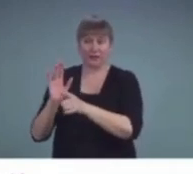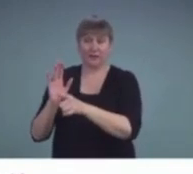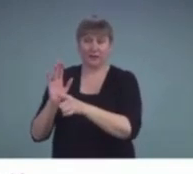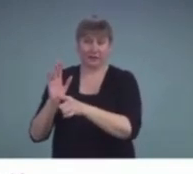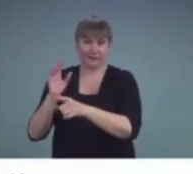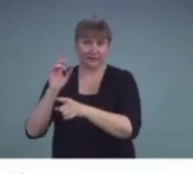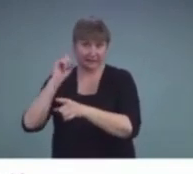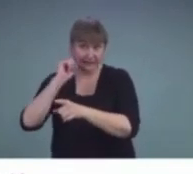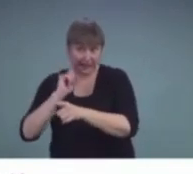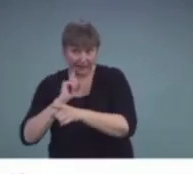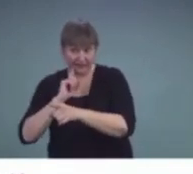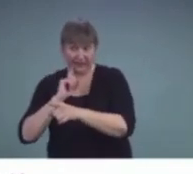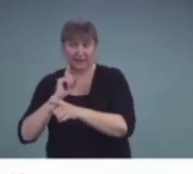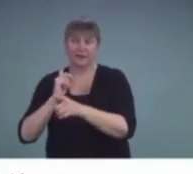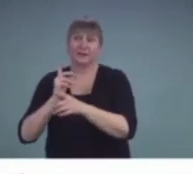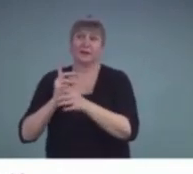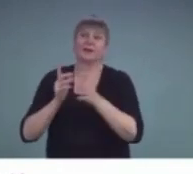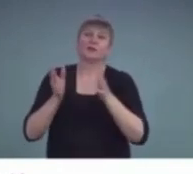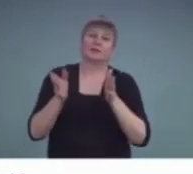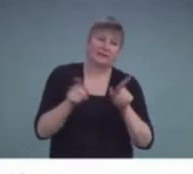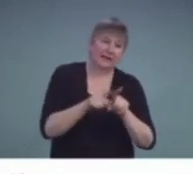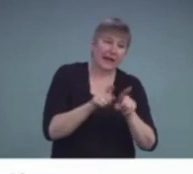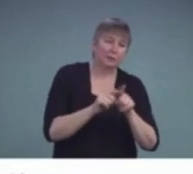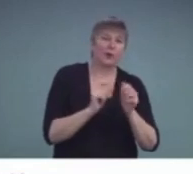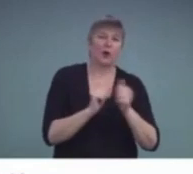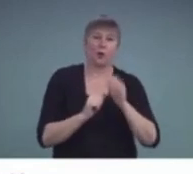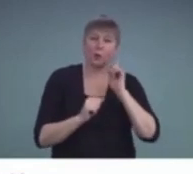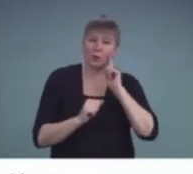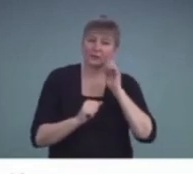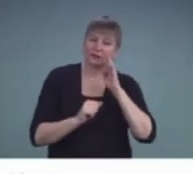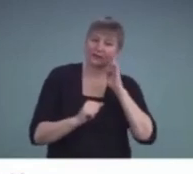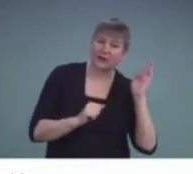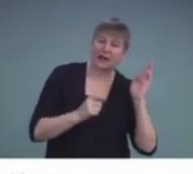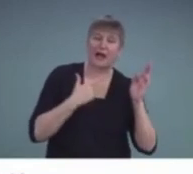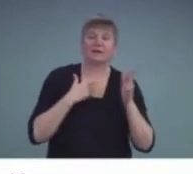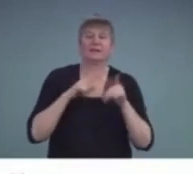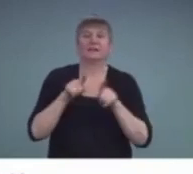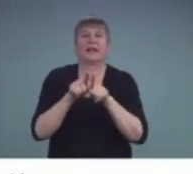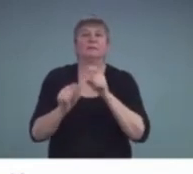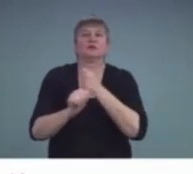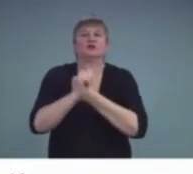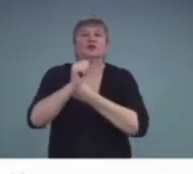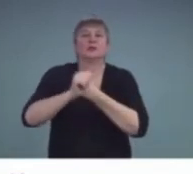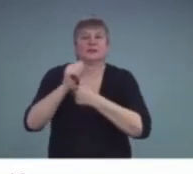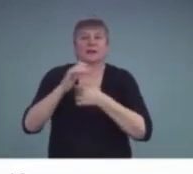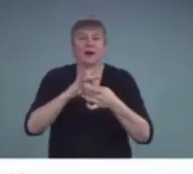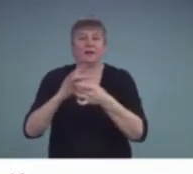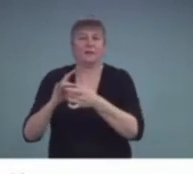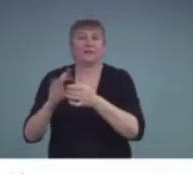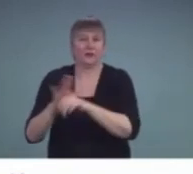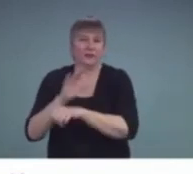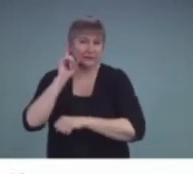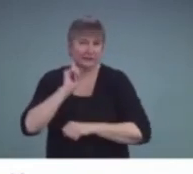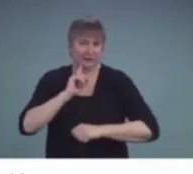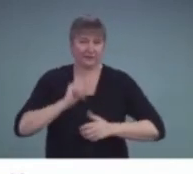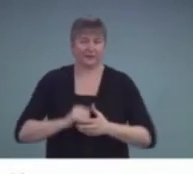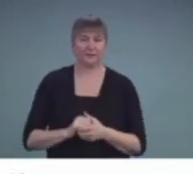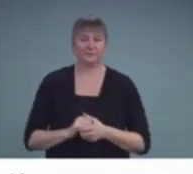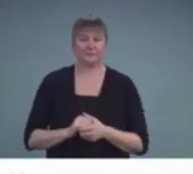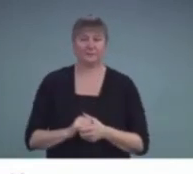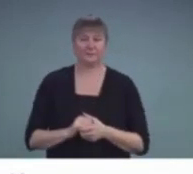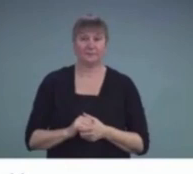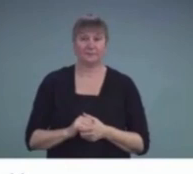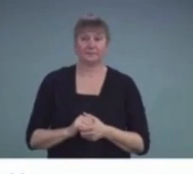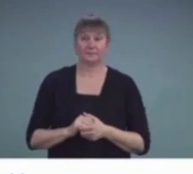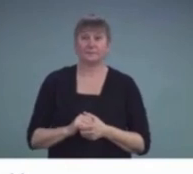with unilateral or single-sided deafness. We can't assume that these children are fully accessing their